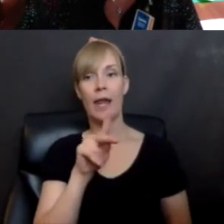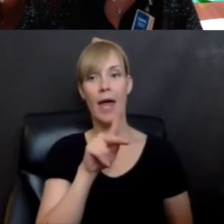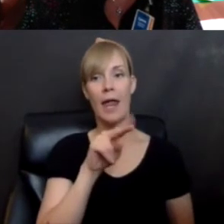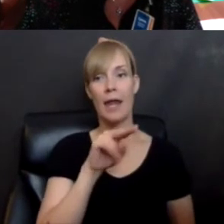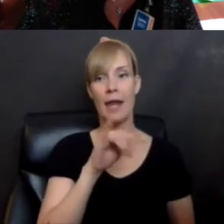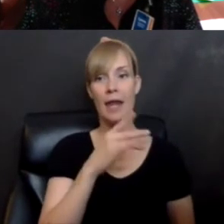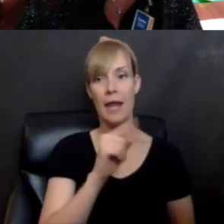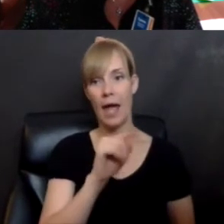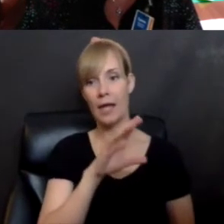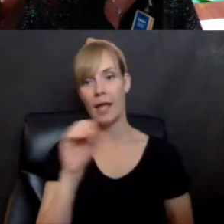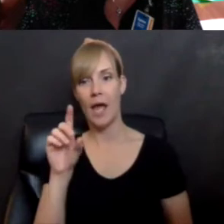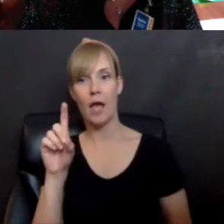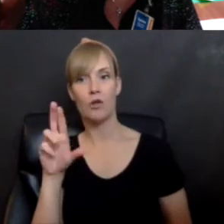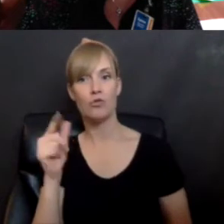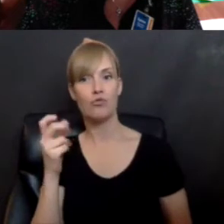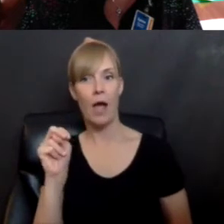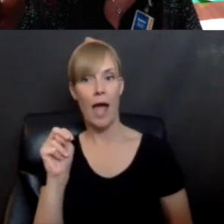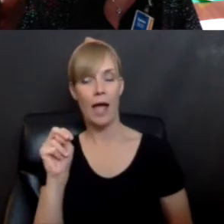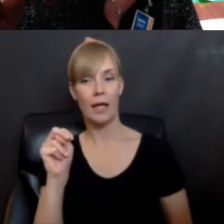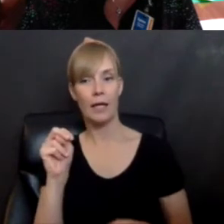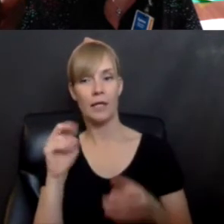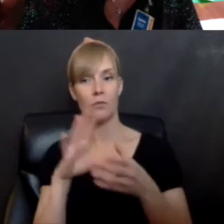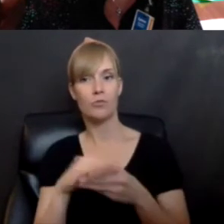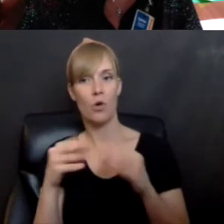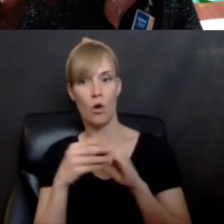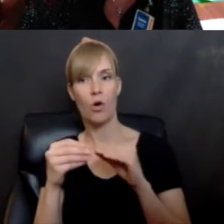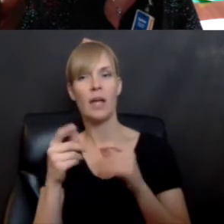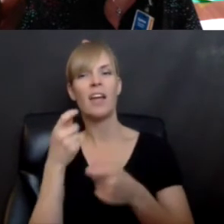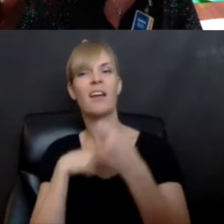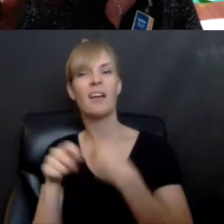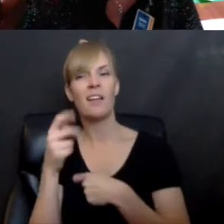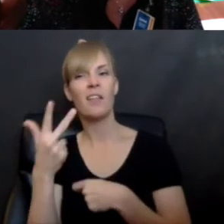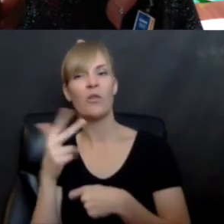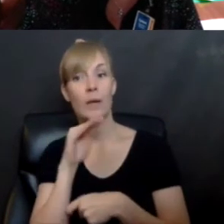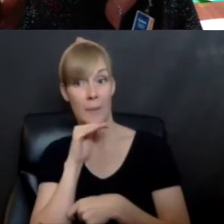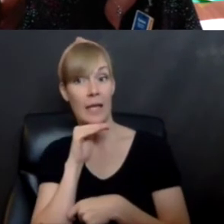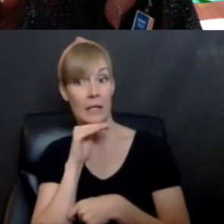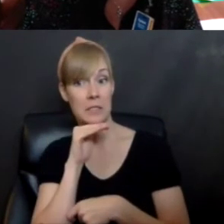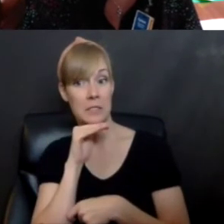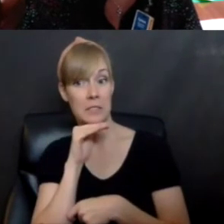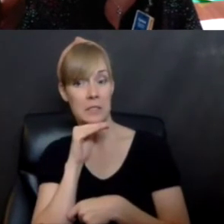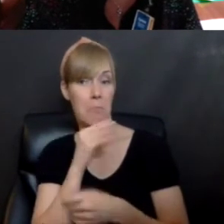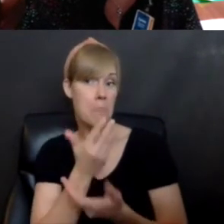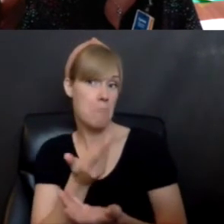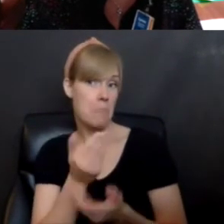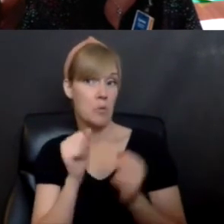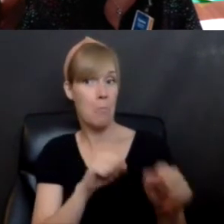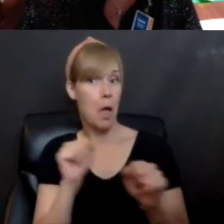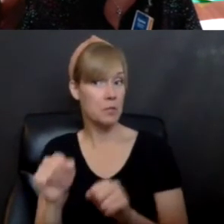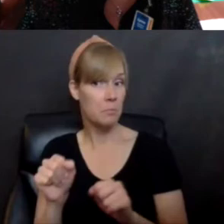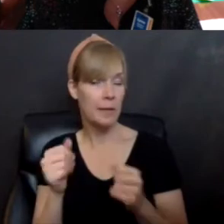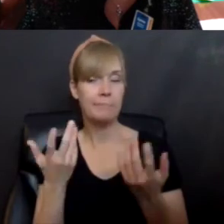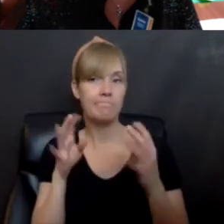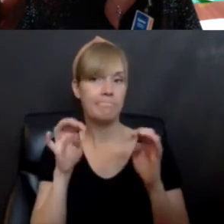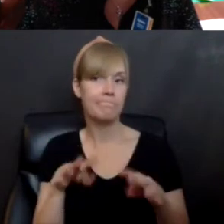of, um, the three pigs, but I don't know if that's gonna happen, right?